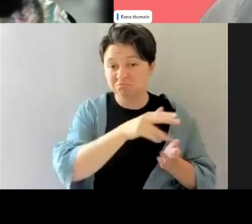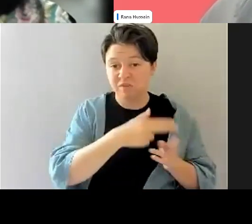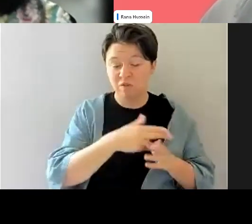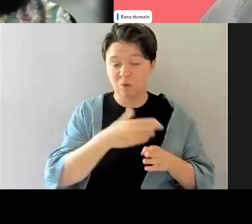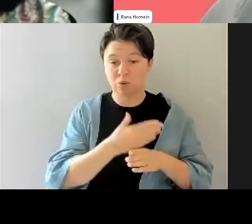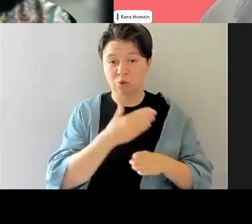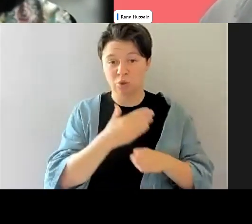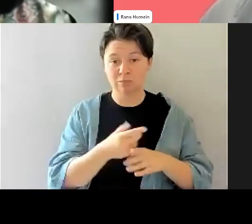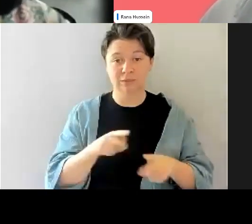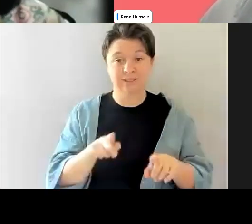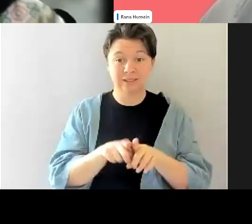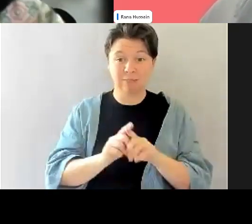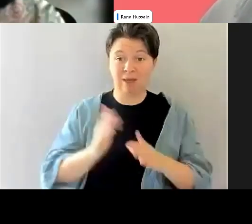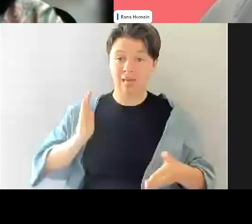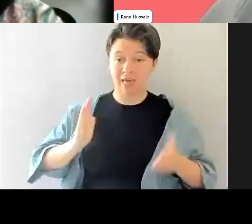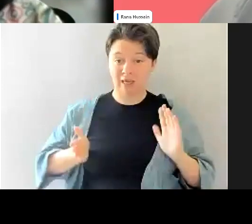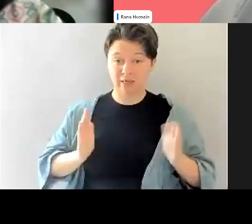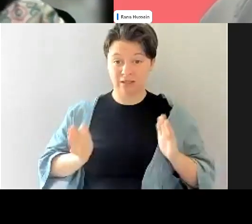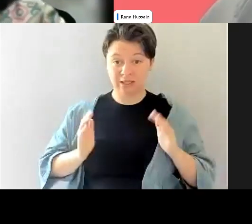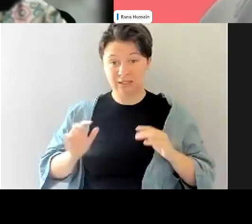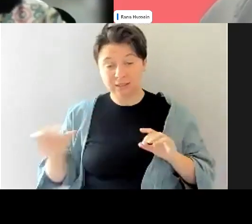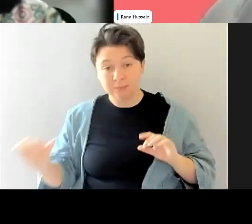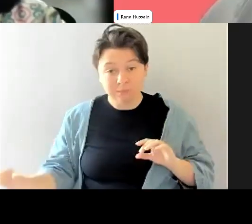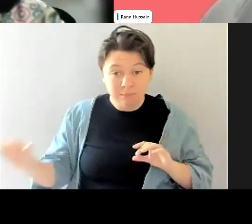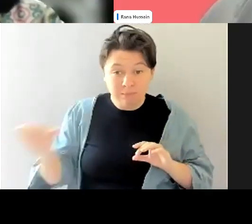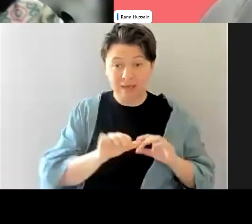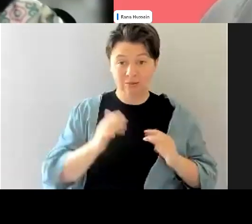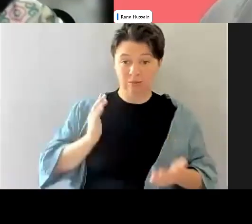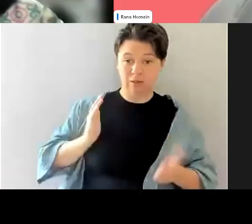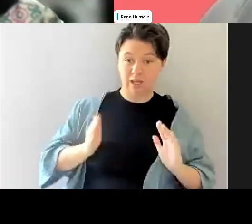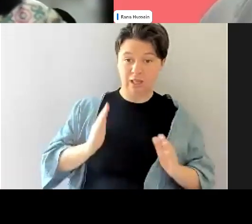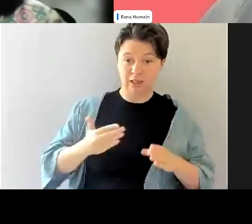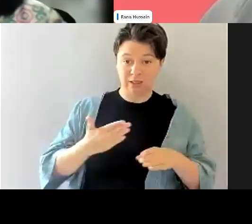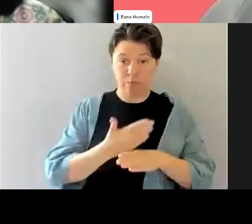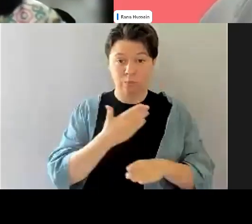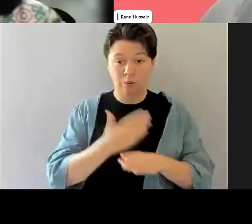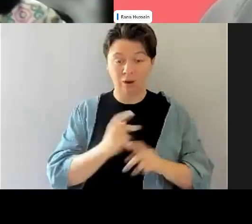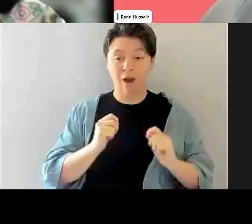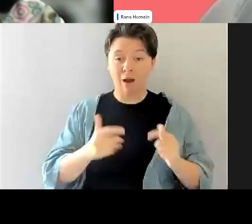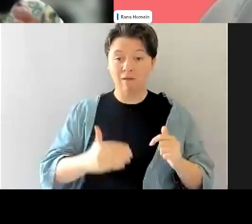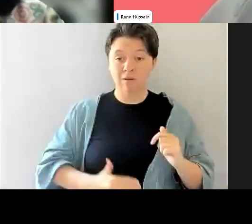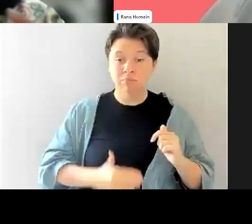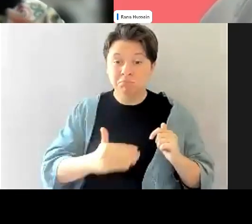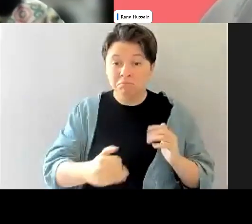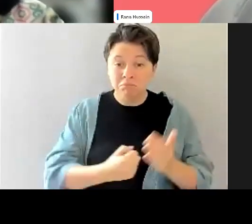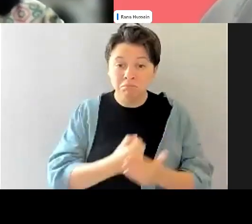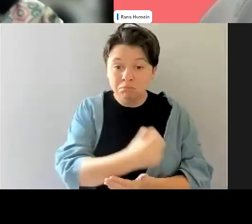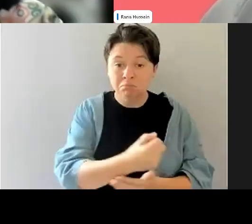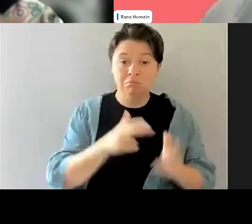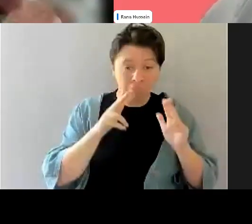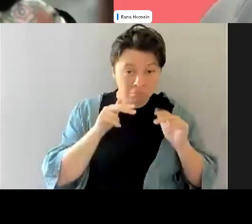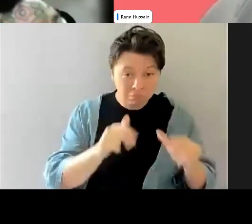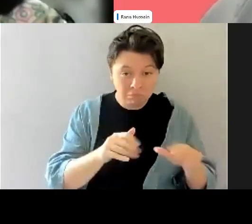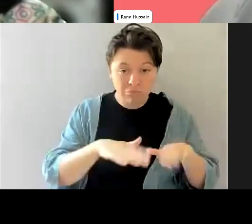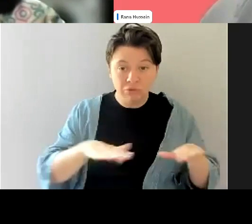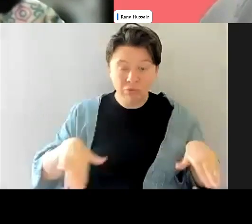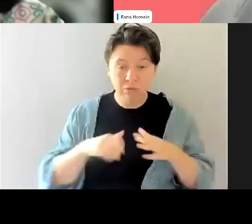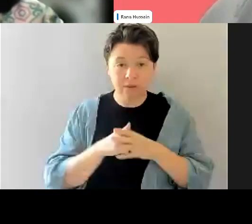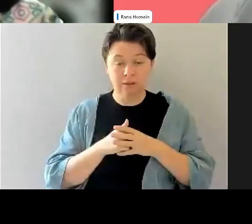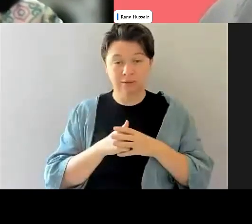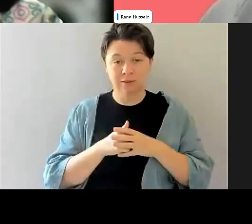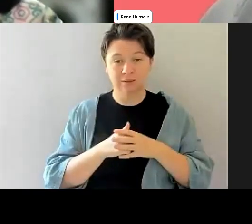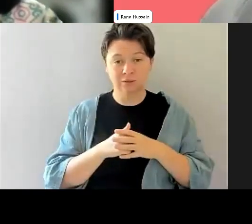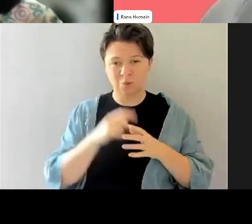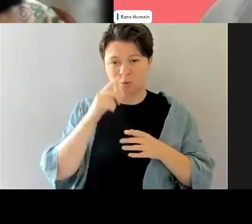athletes, it's really hard for them to get back into the athletic career, post a child and things. So I think that's combined with, you know, all these perceptions